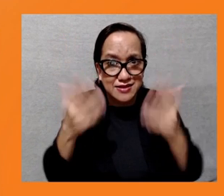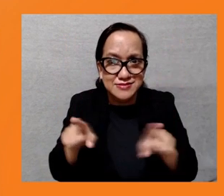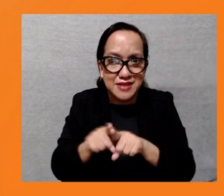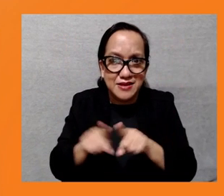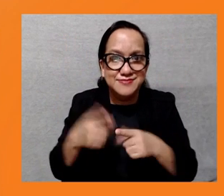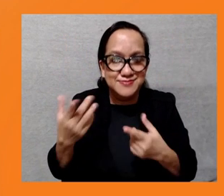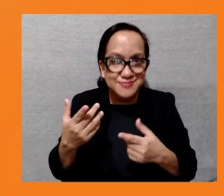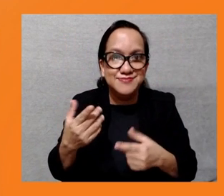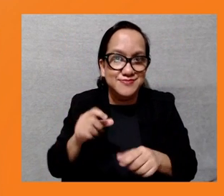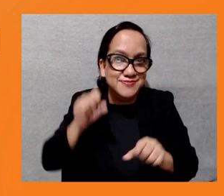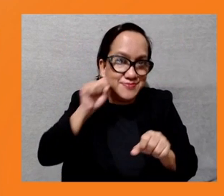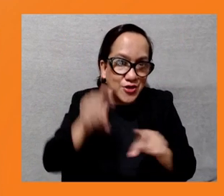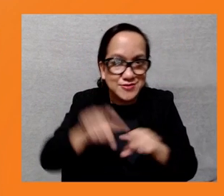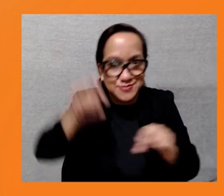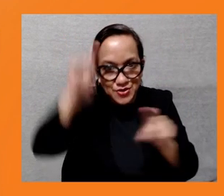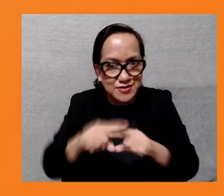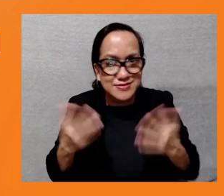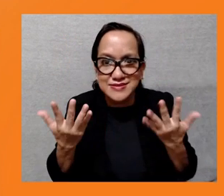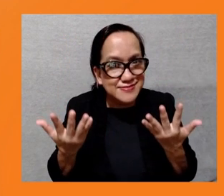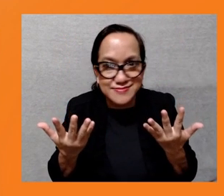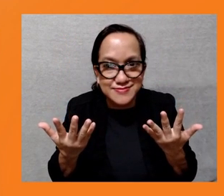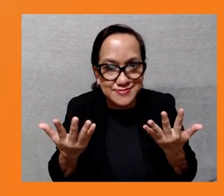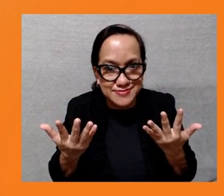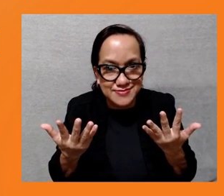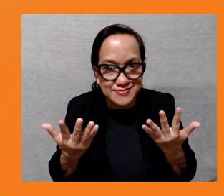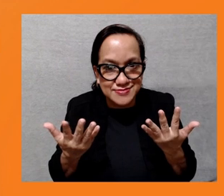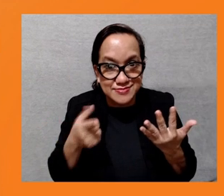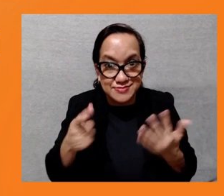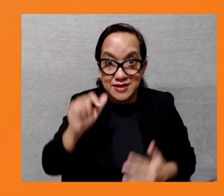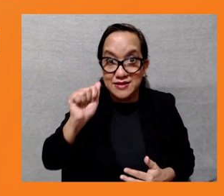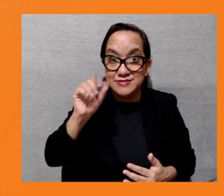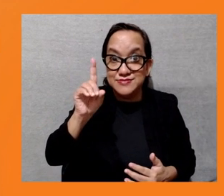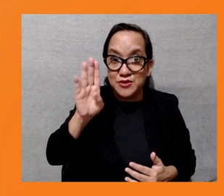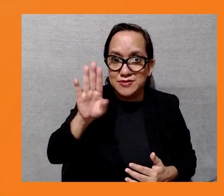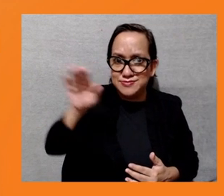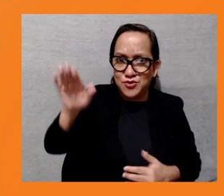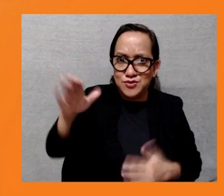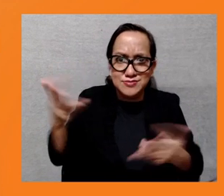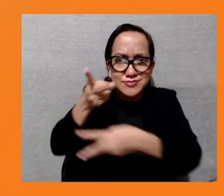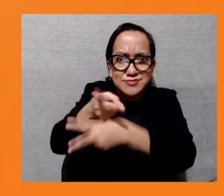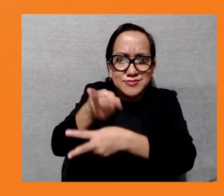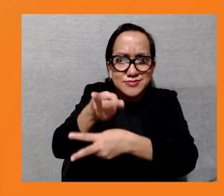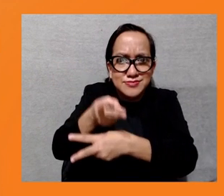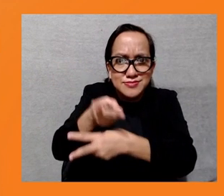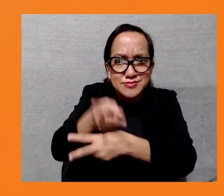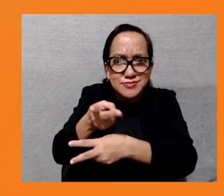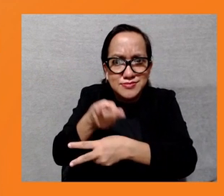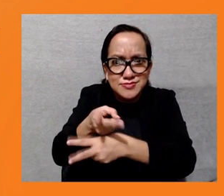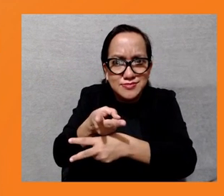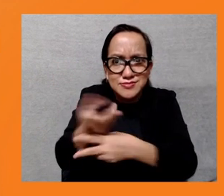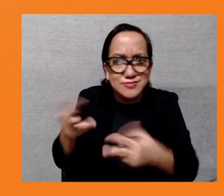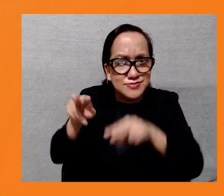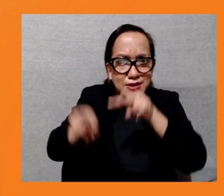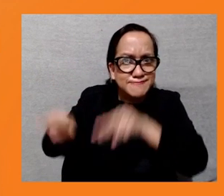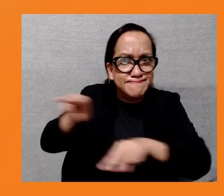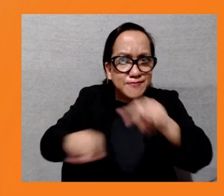responsibilities of the ADB and its borrowers. The monitoring and implementation arrangements are not really known or